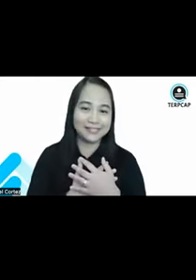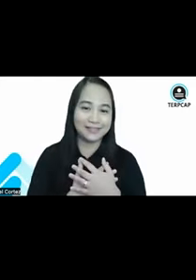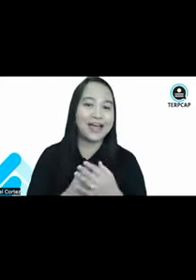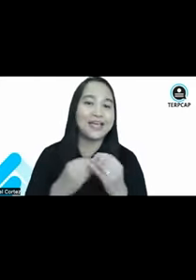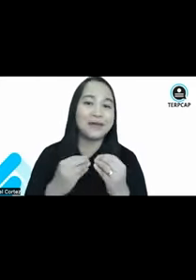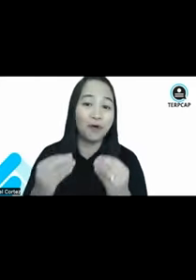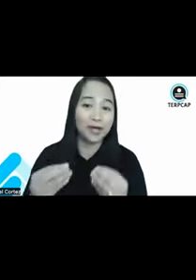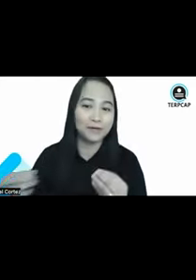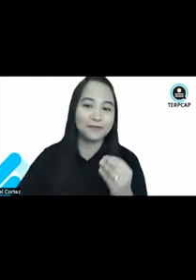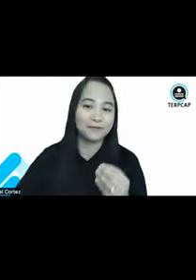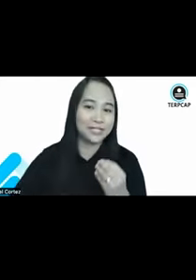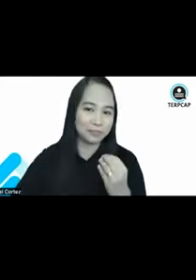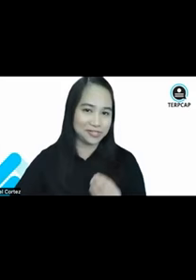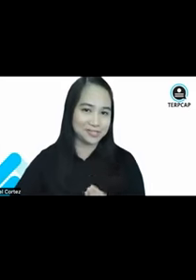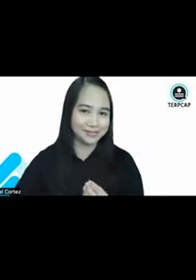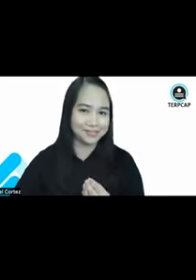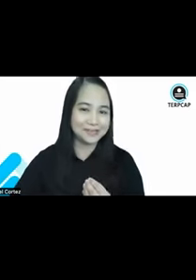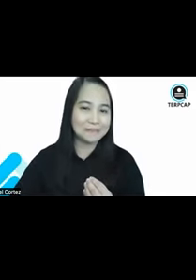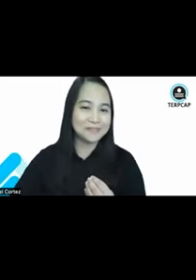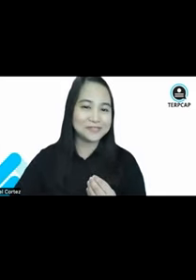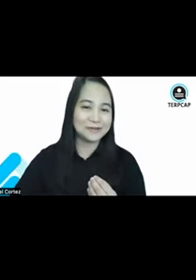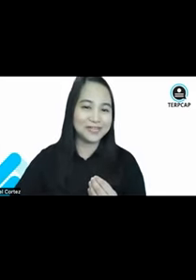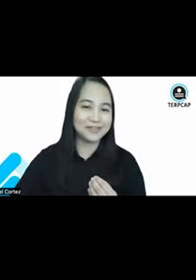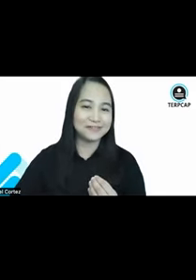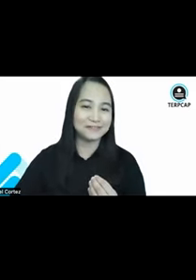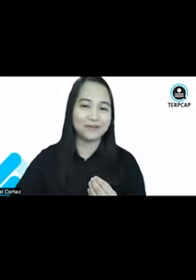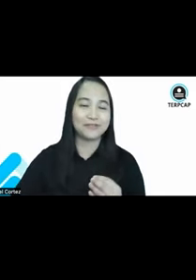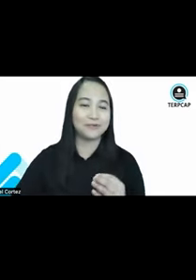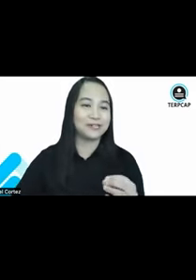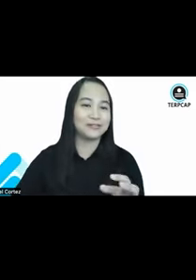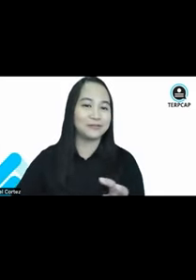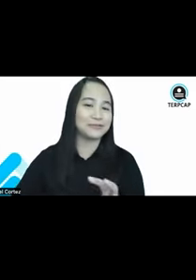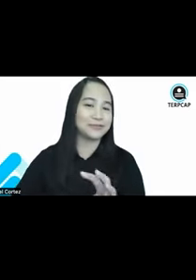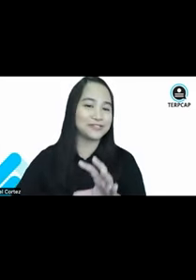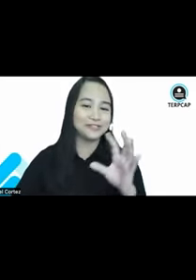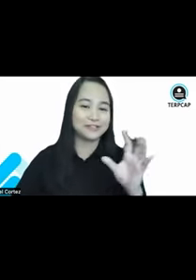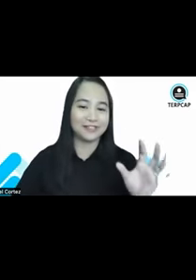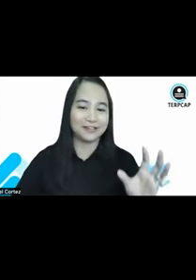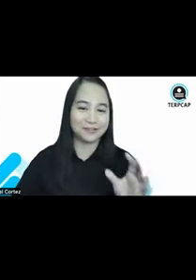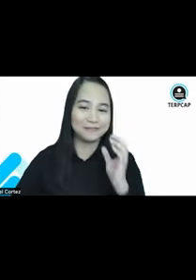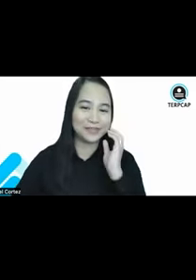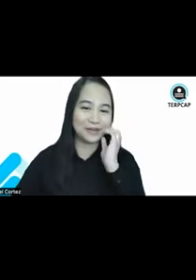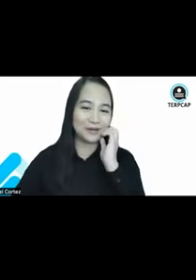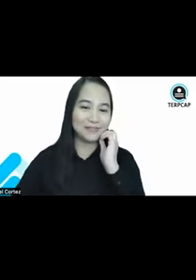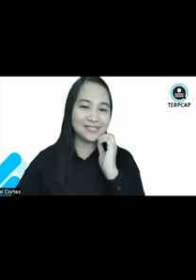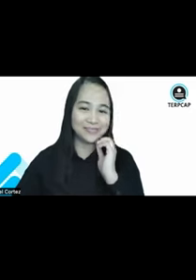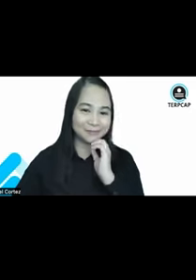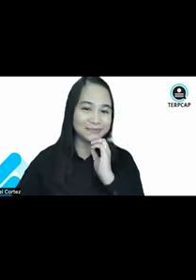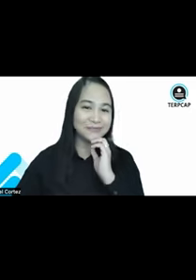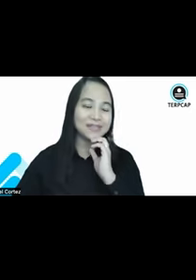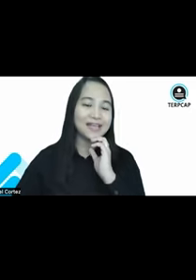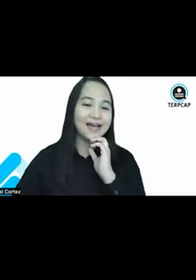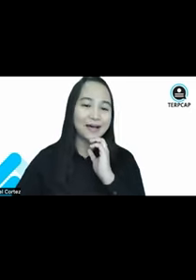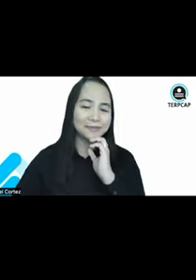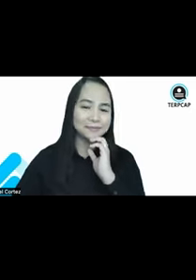accept that I am one of the 15%. So here's a very short, you know, personal introduction about myself.